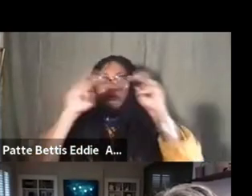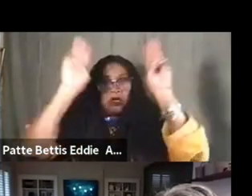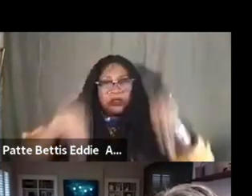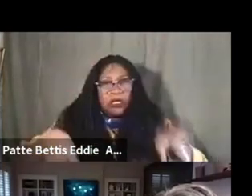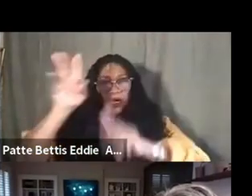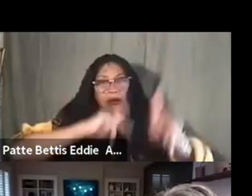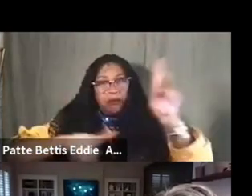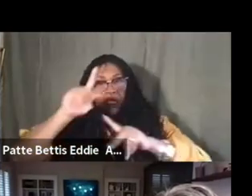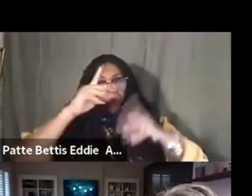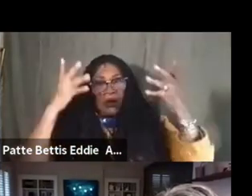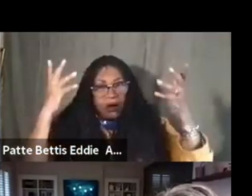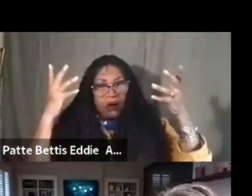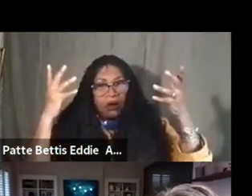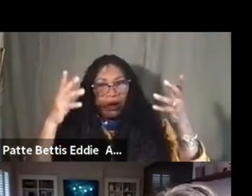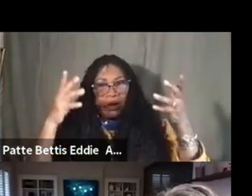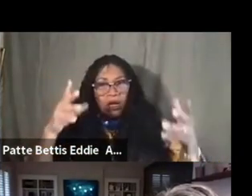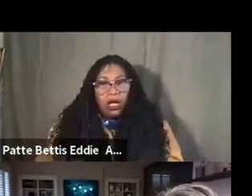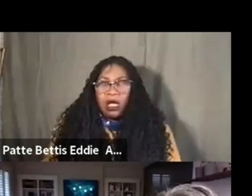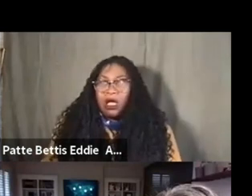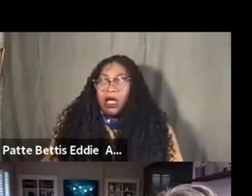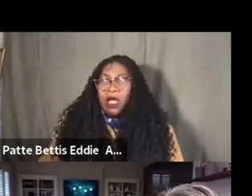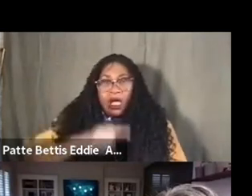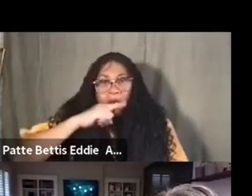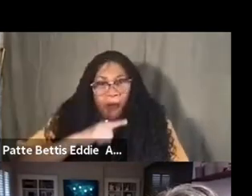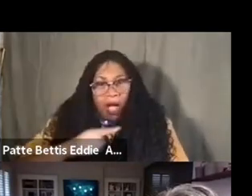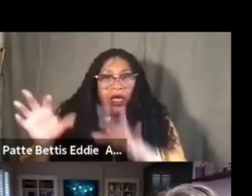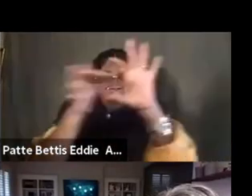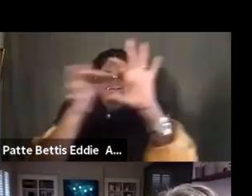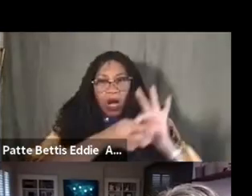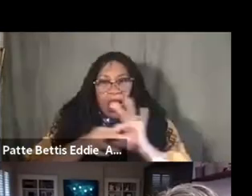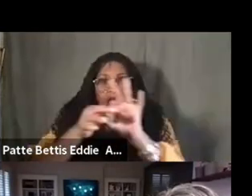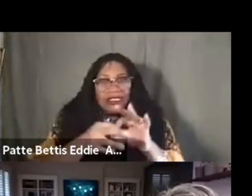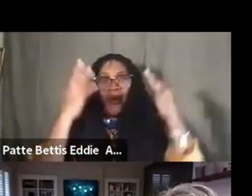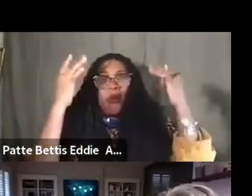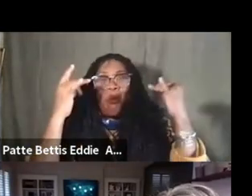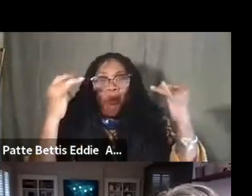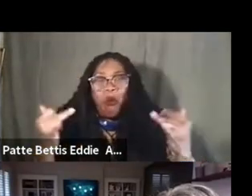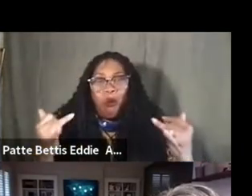public relations people, and I'm like, why now? Why now?